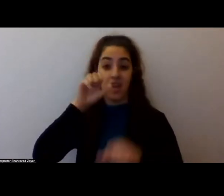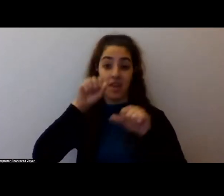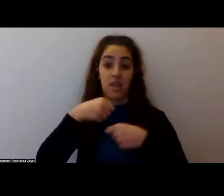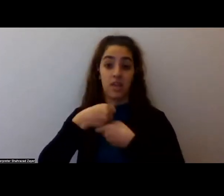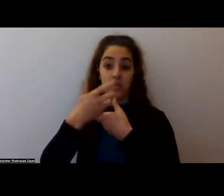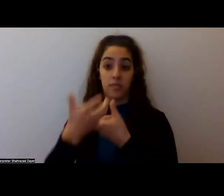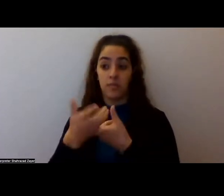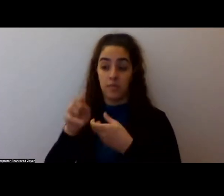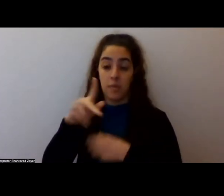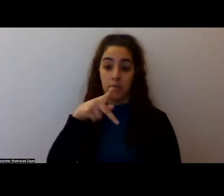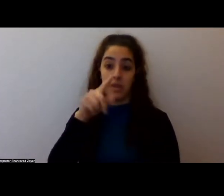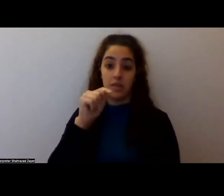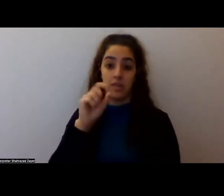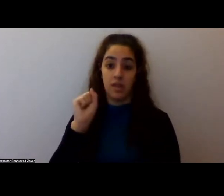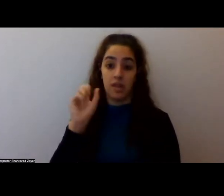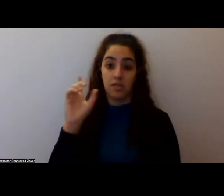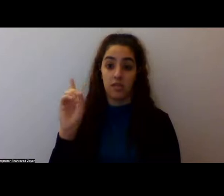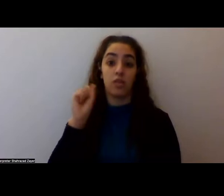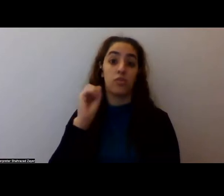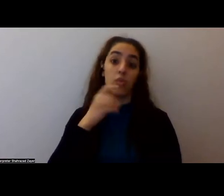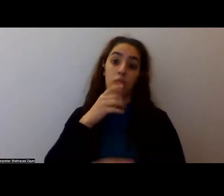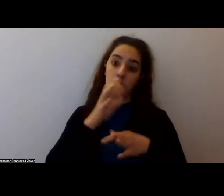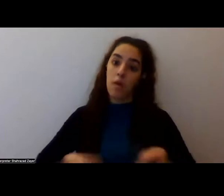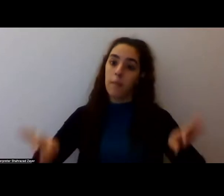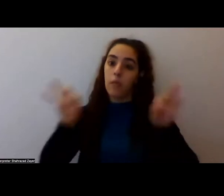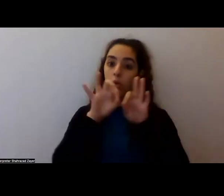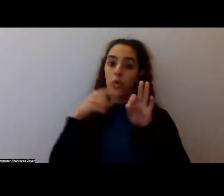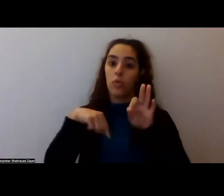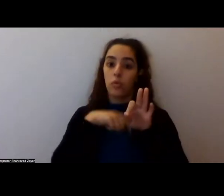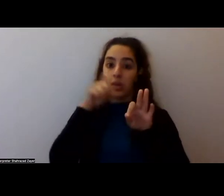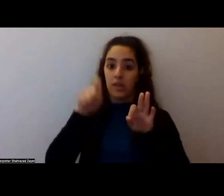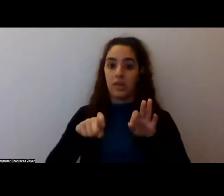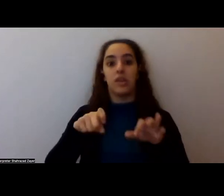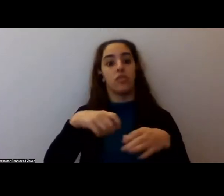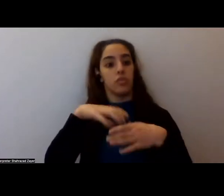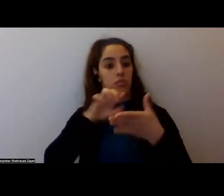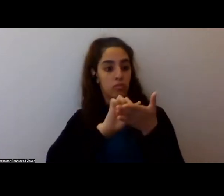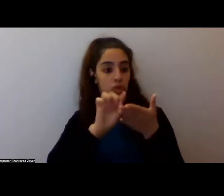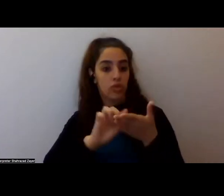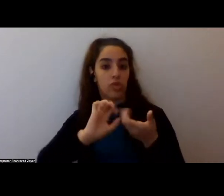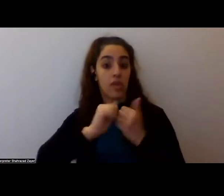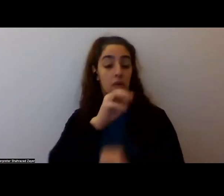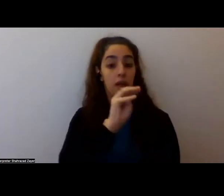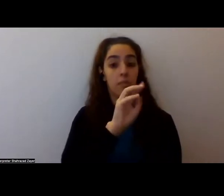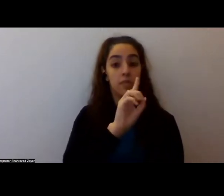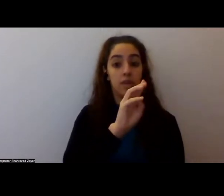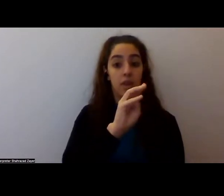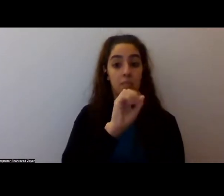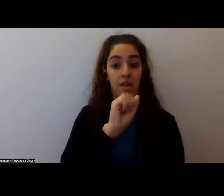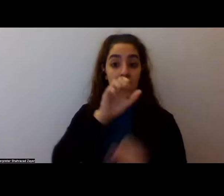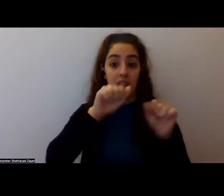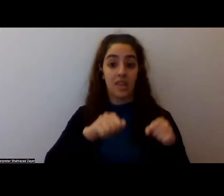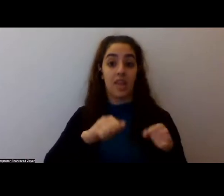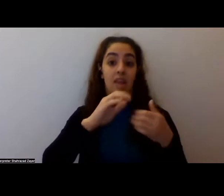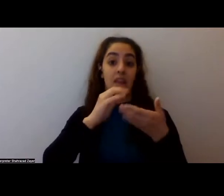start to do research on the ways in which, um, MDMA can help alleviate, um, racial trauma induced